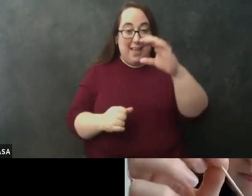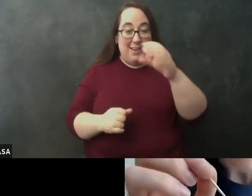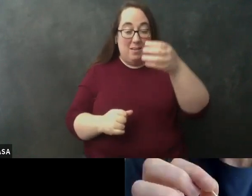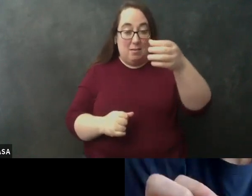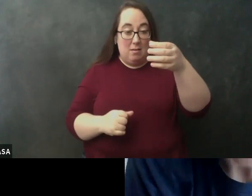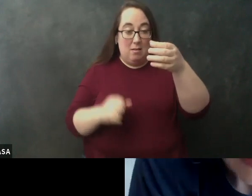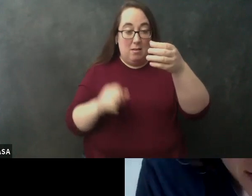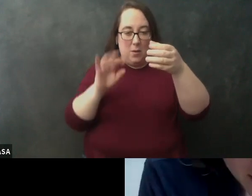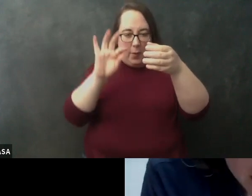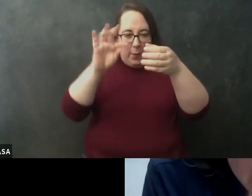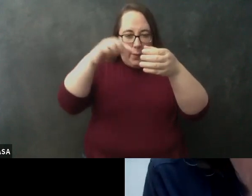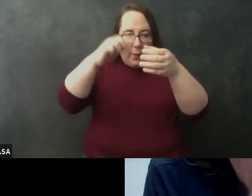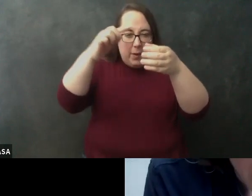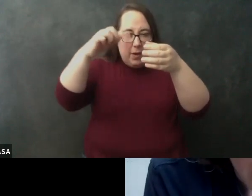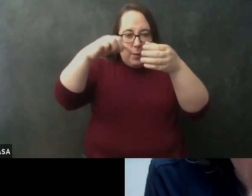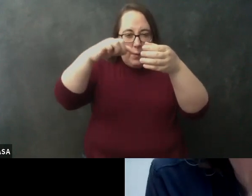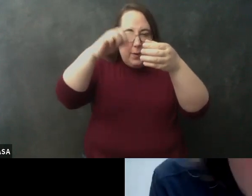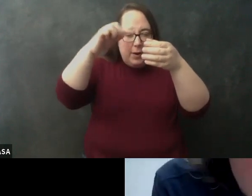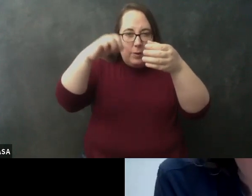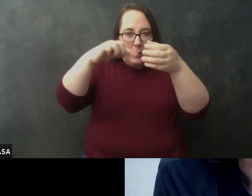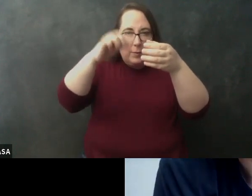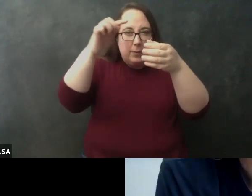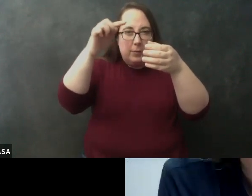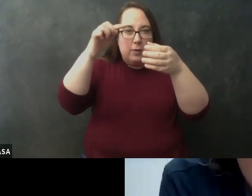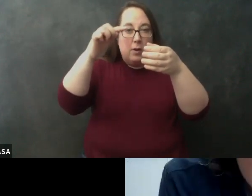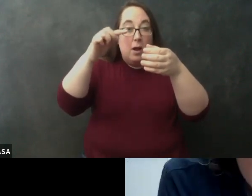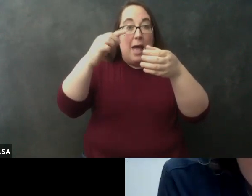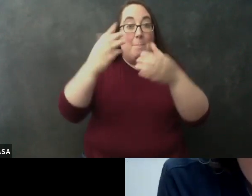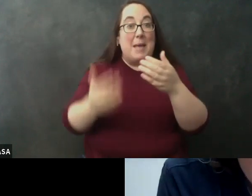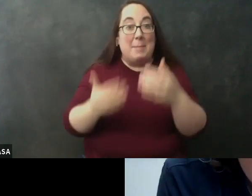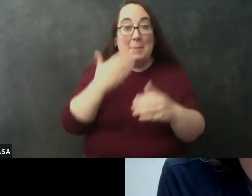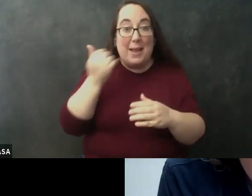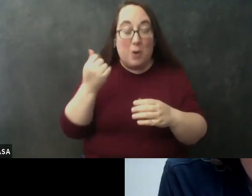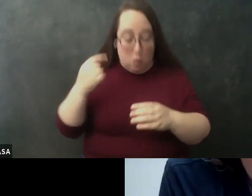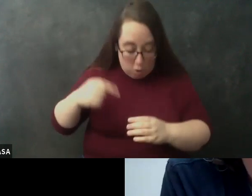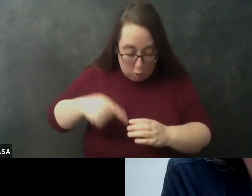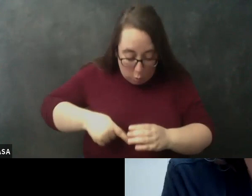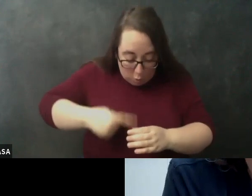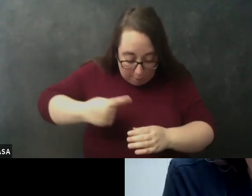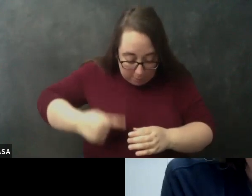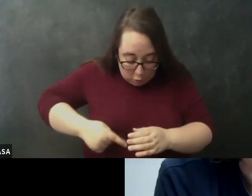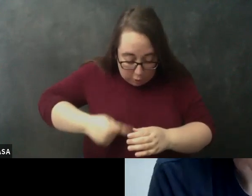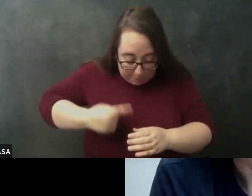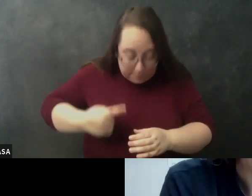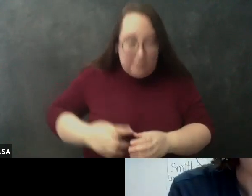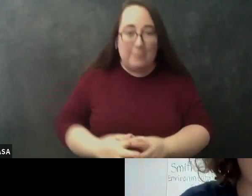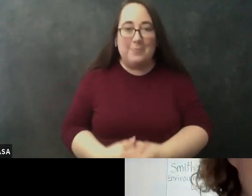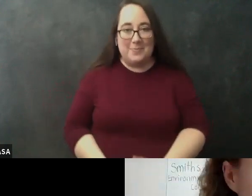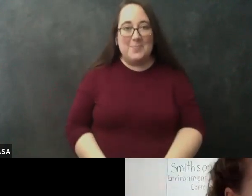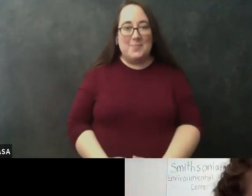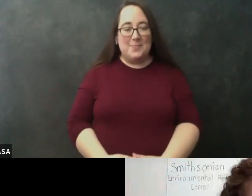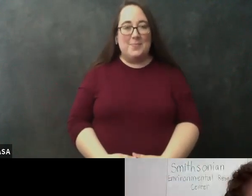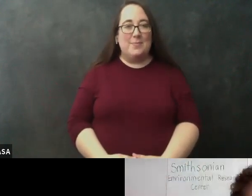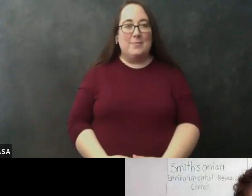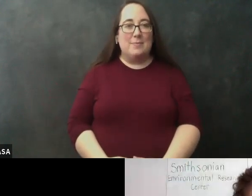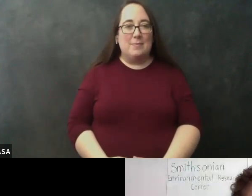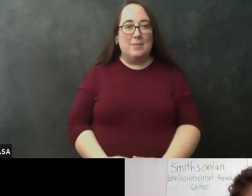but you might also be able to see it more clearly if you look from above it's cool julie you can like move the